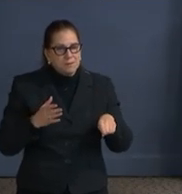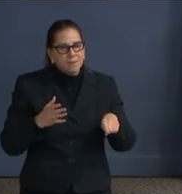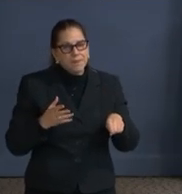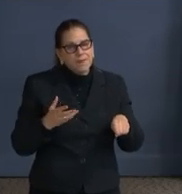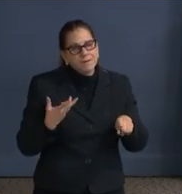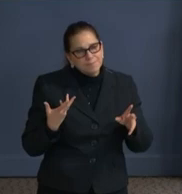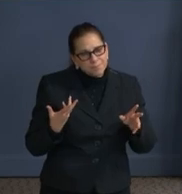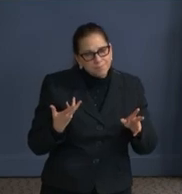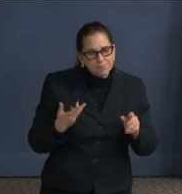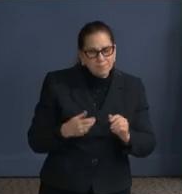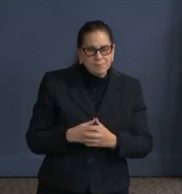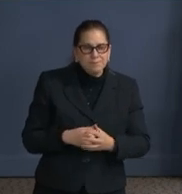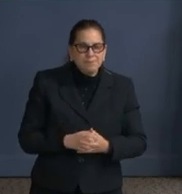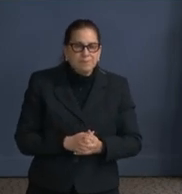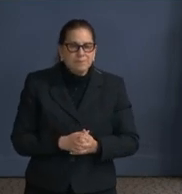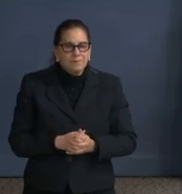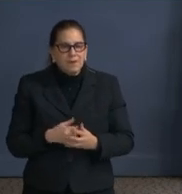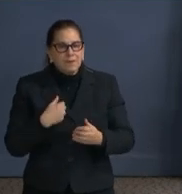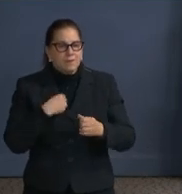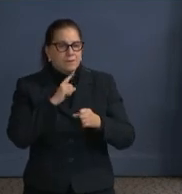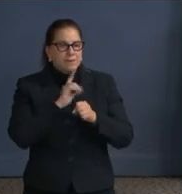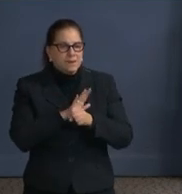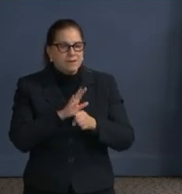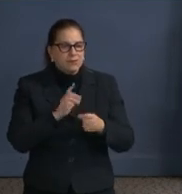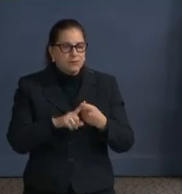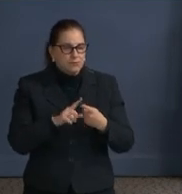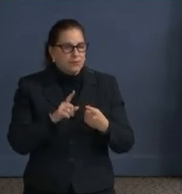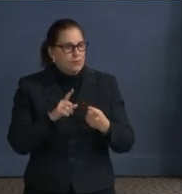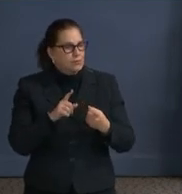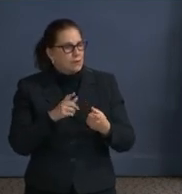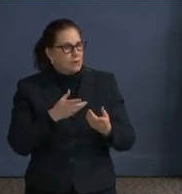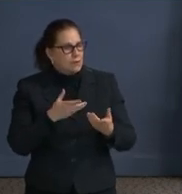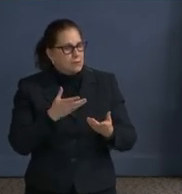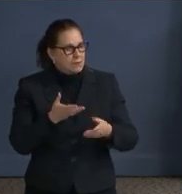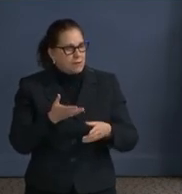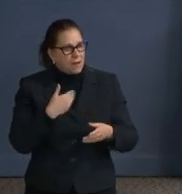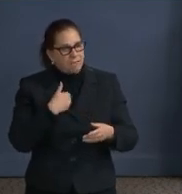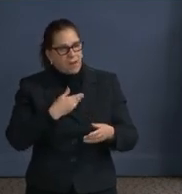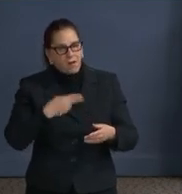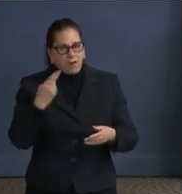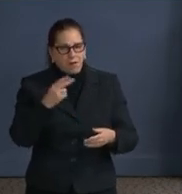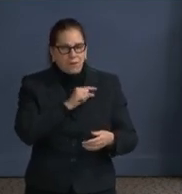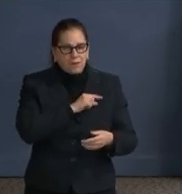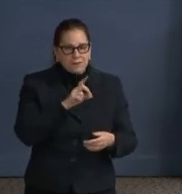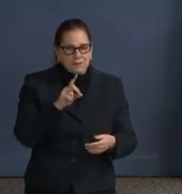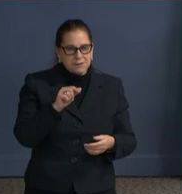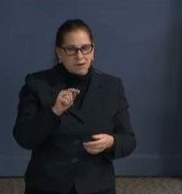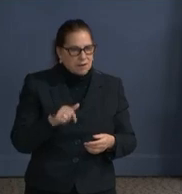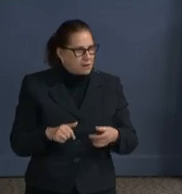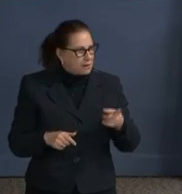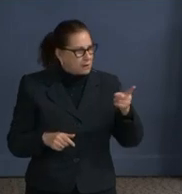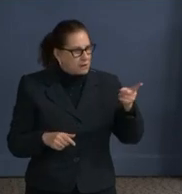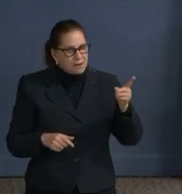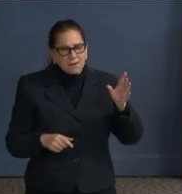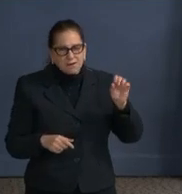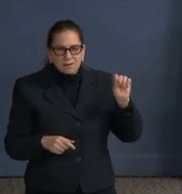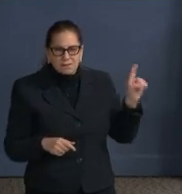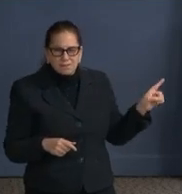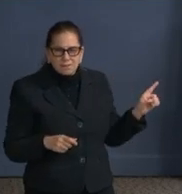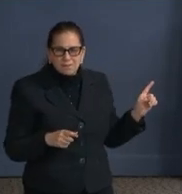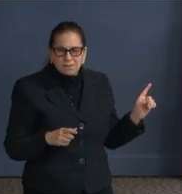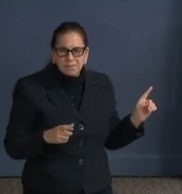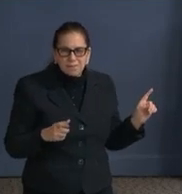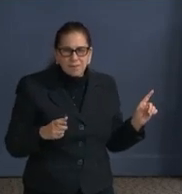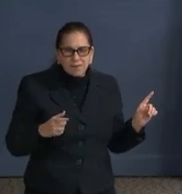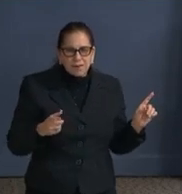continue to improve the quality of that data. Specifically, is there anything done with the language barrier or people who don't have internet access